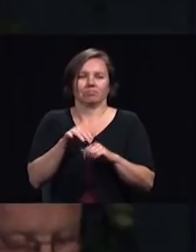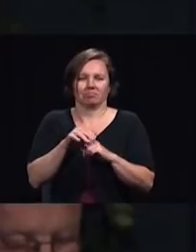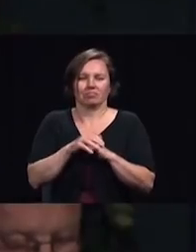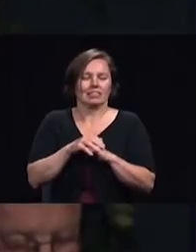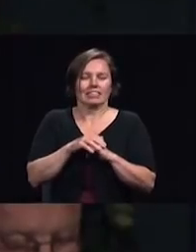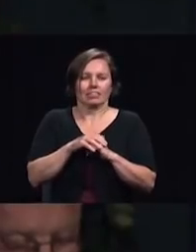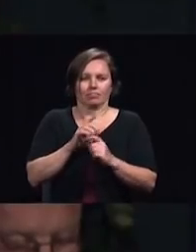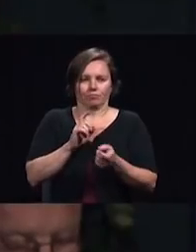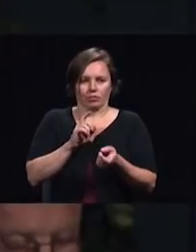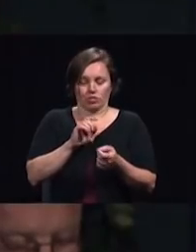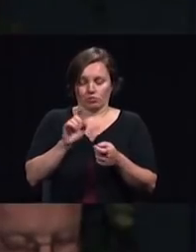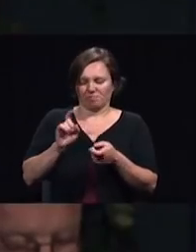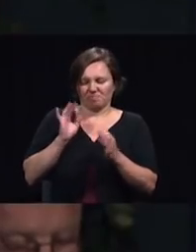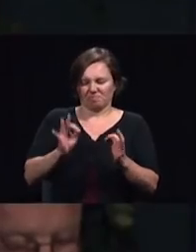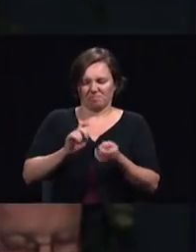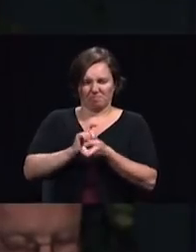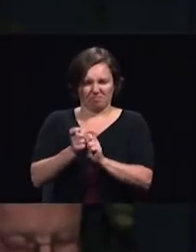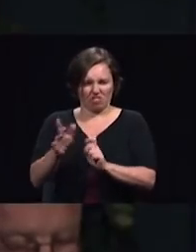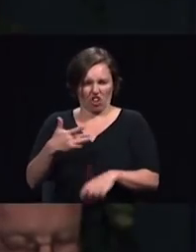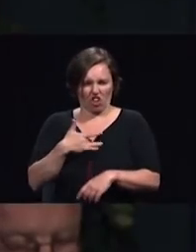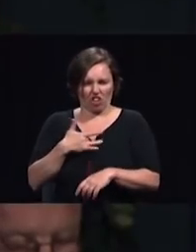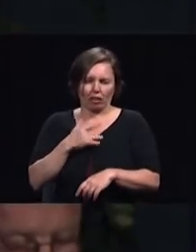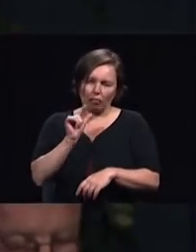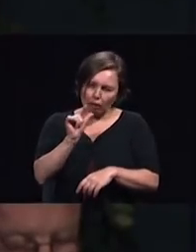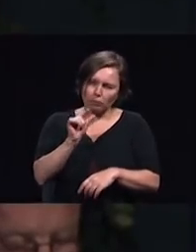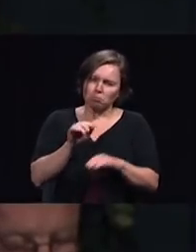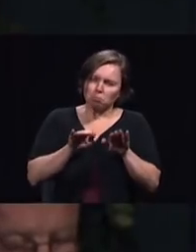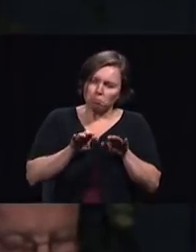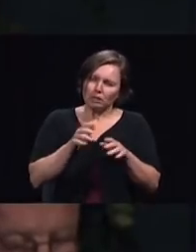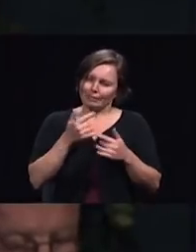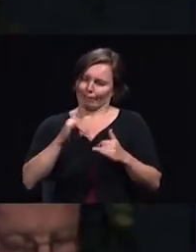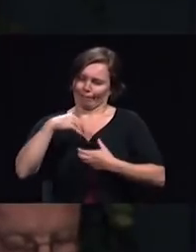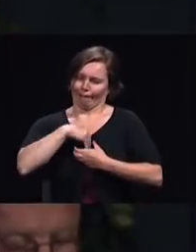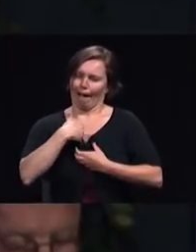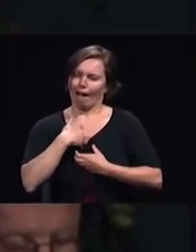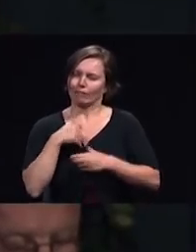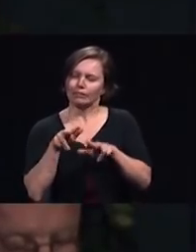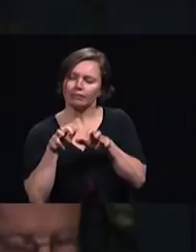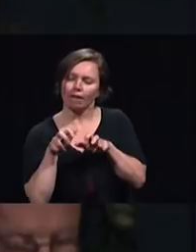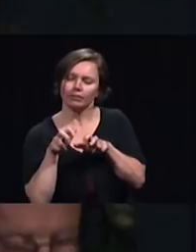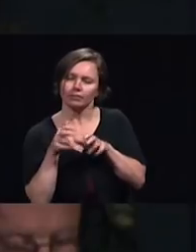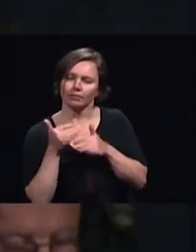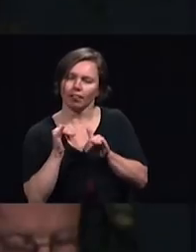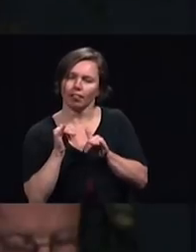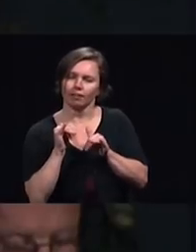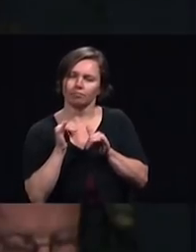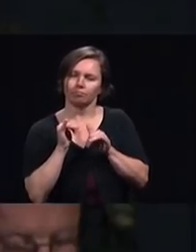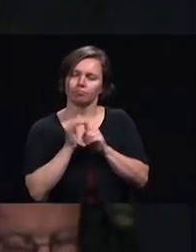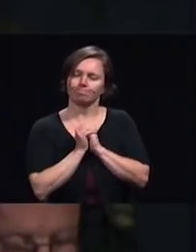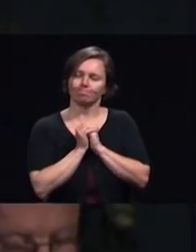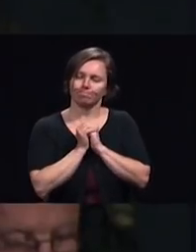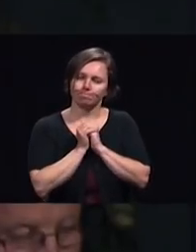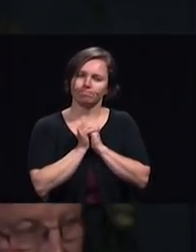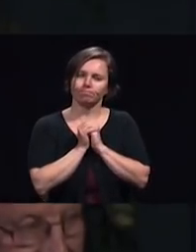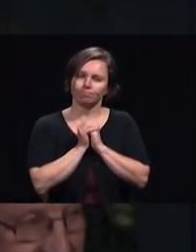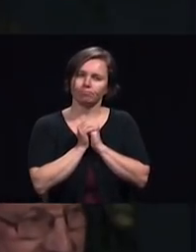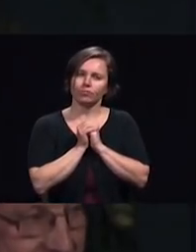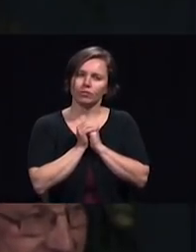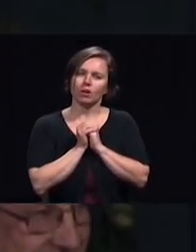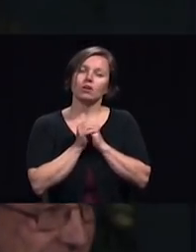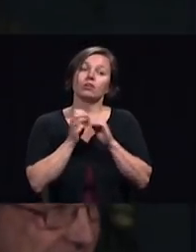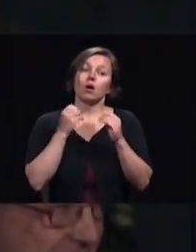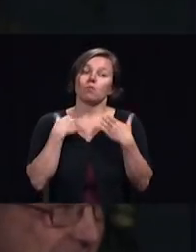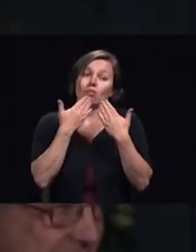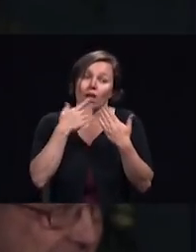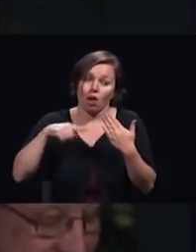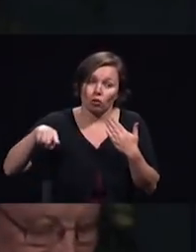been somewhat self-serving rather than truly selfless evangelism I want to thank all of you and many